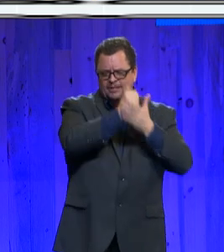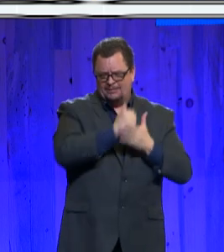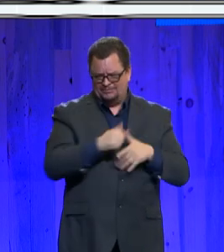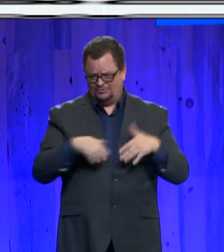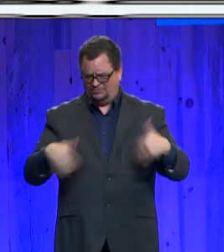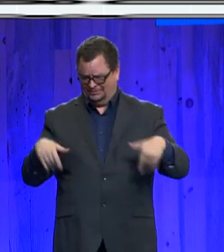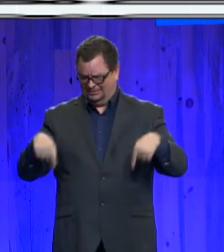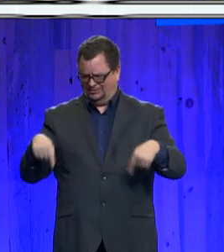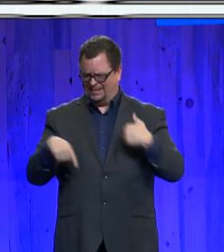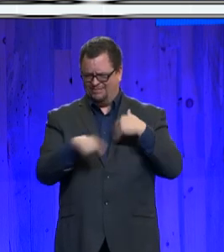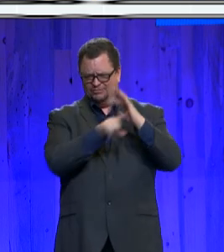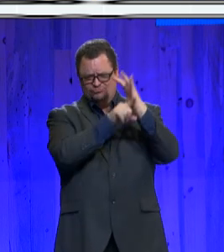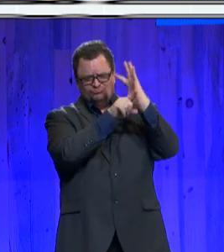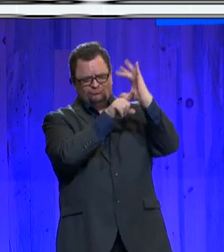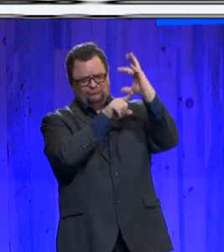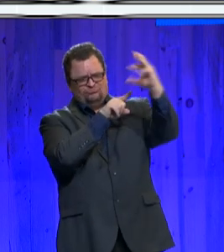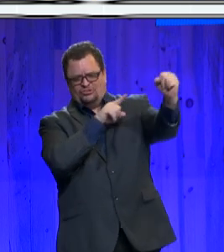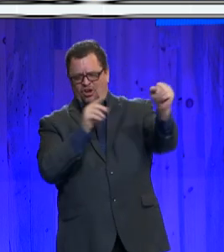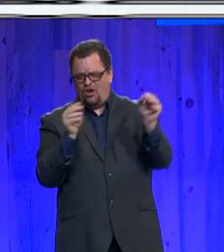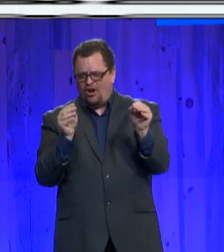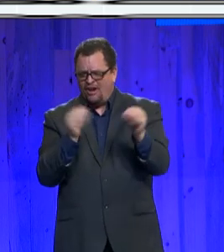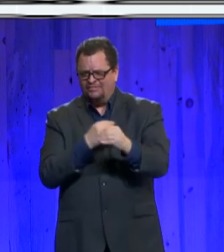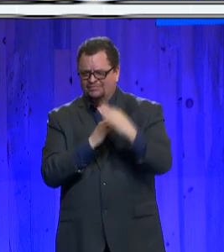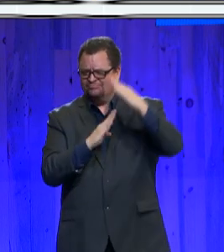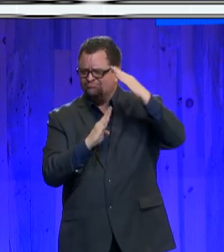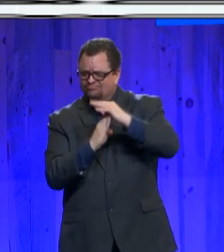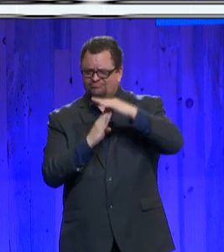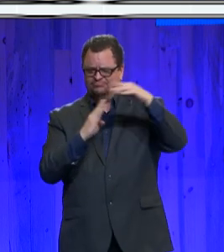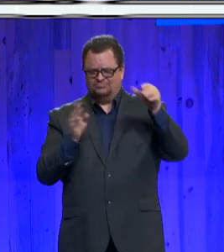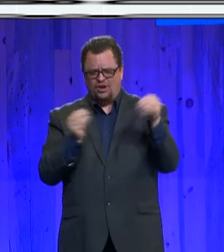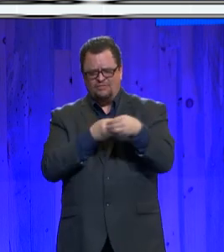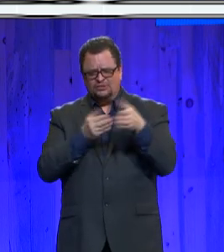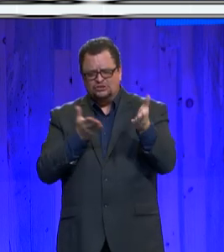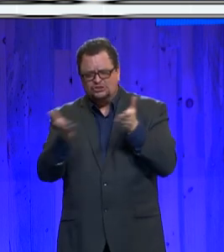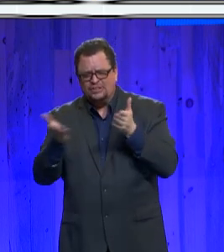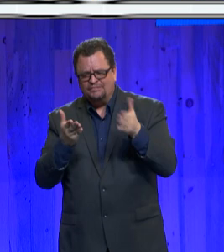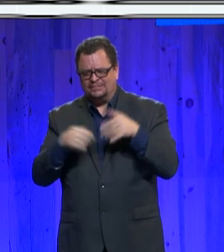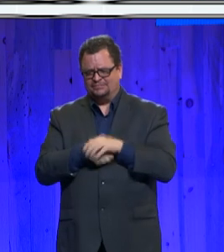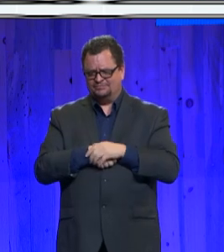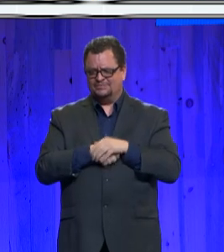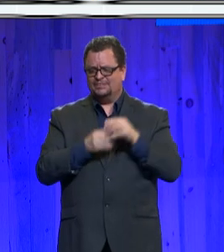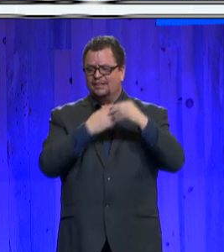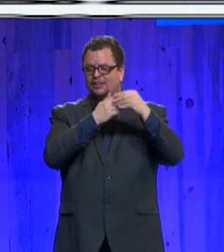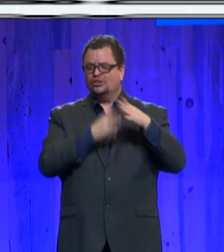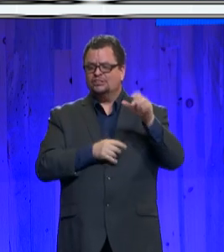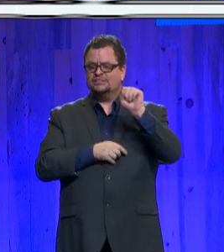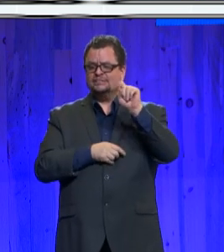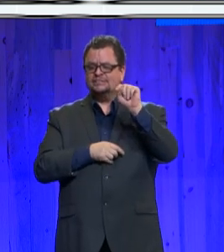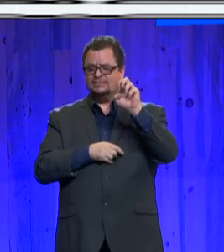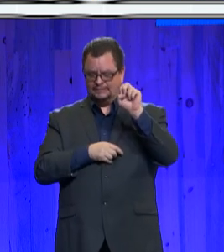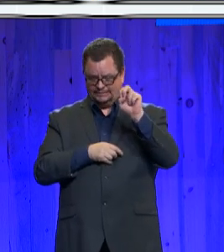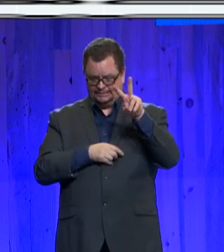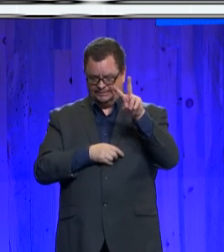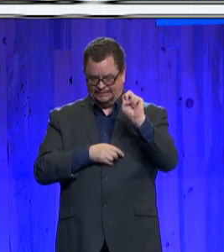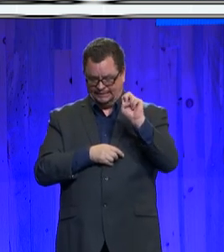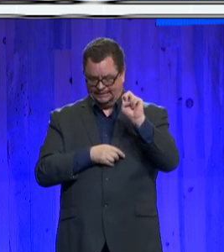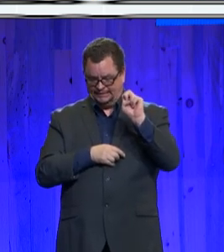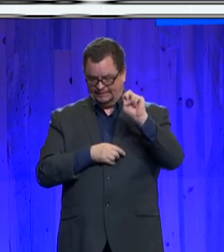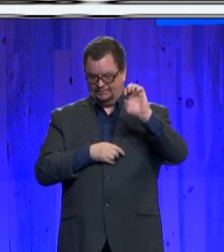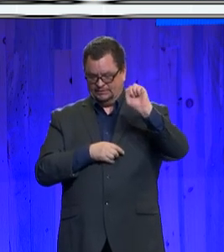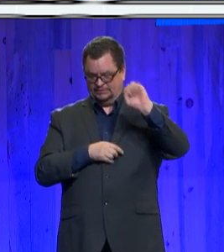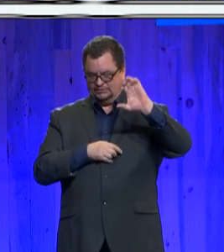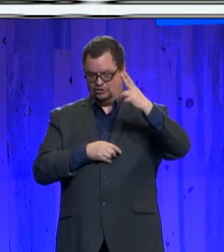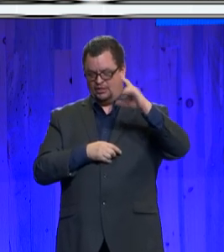employees serving you. I thank our assessor, Steve Schleicher, and his team, who are well regarded across the state.